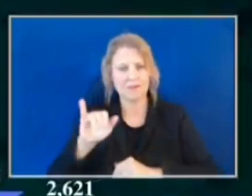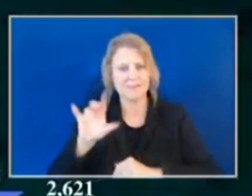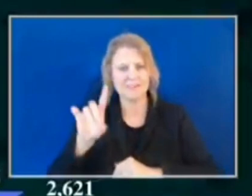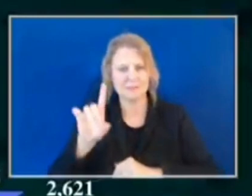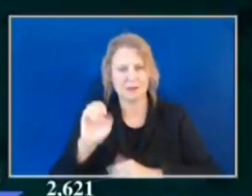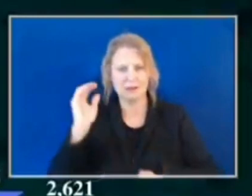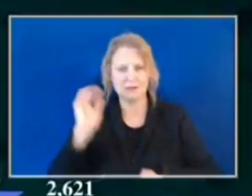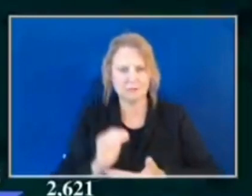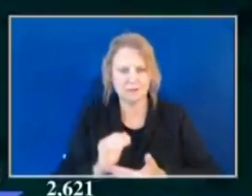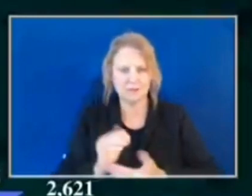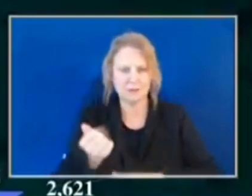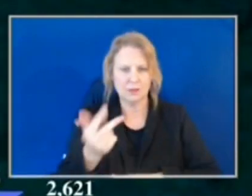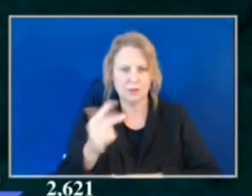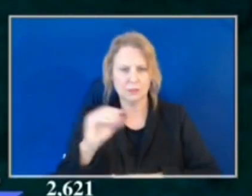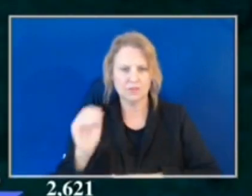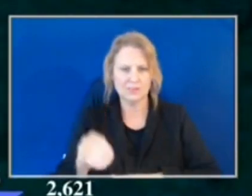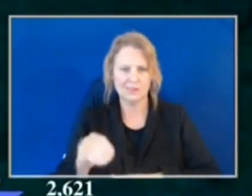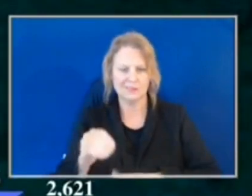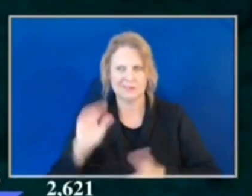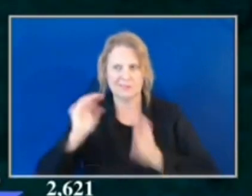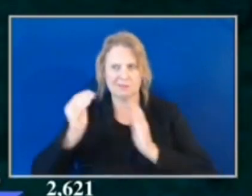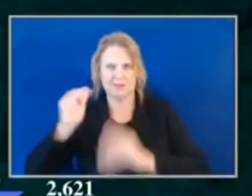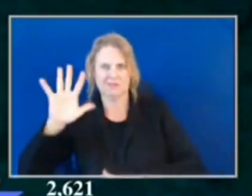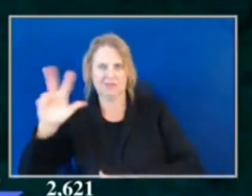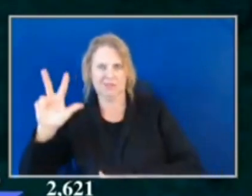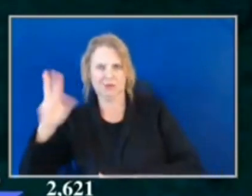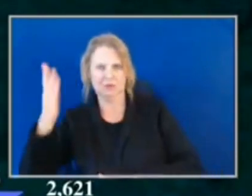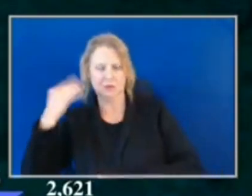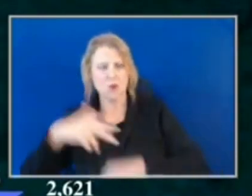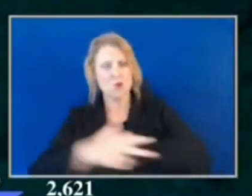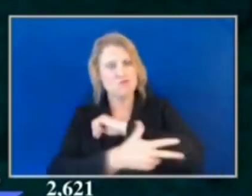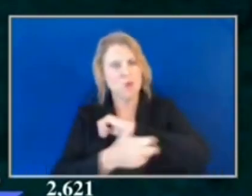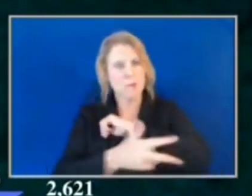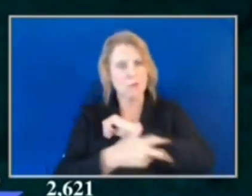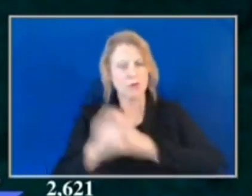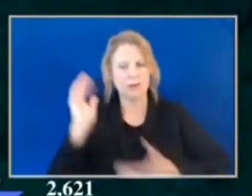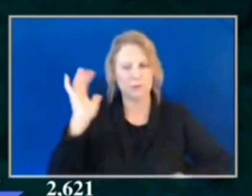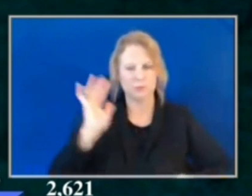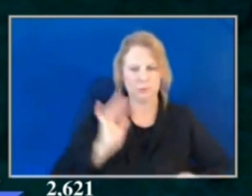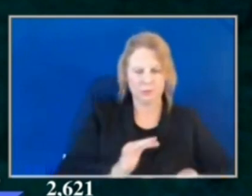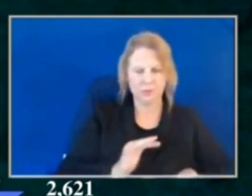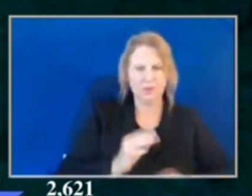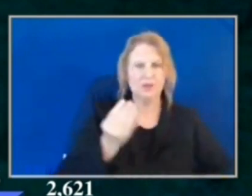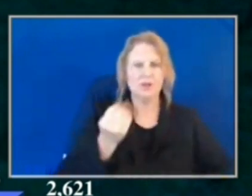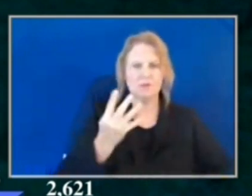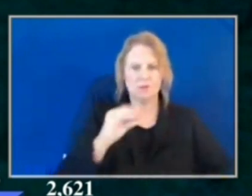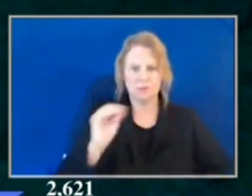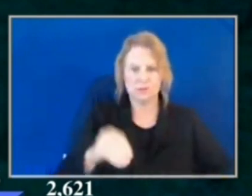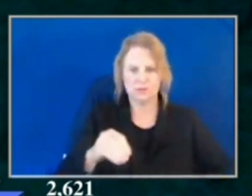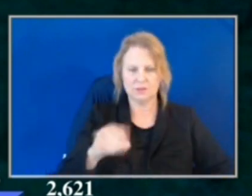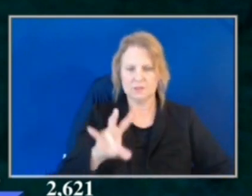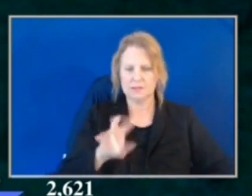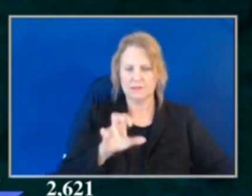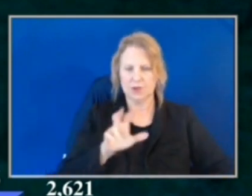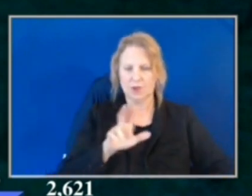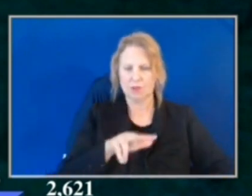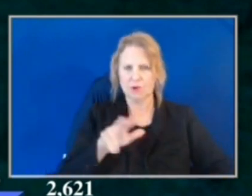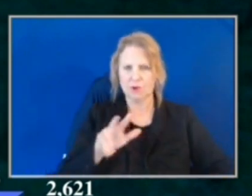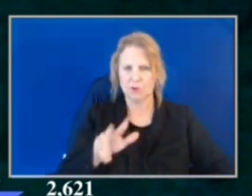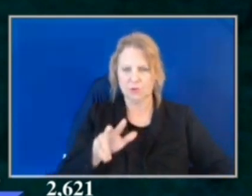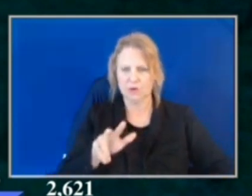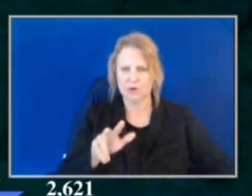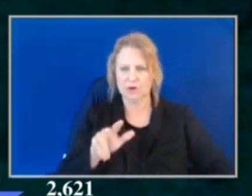compared to 53. Robbery is down 14 percent. 733 incidents to 631.